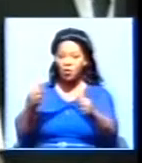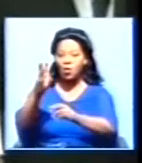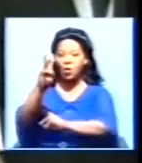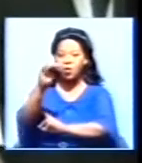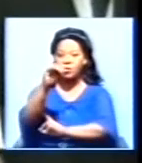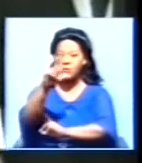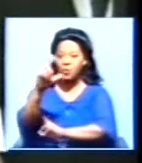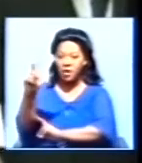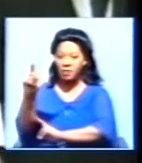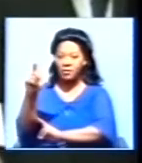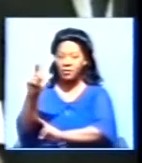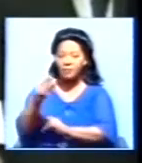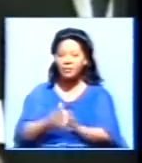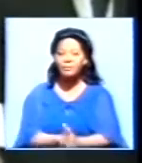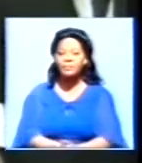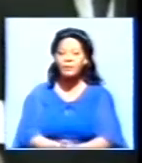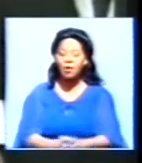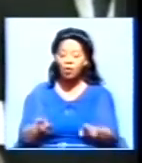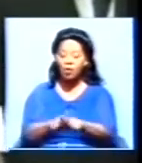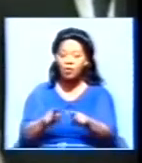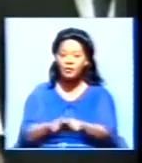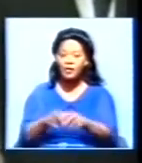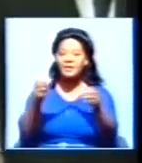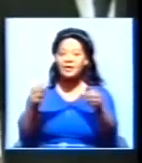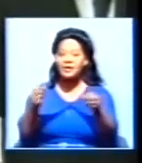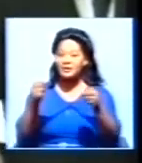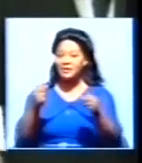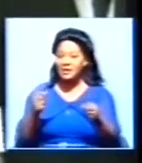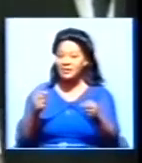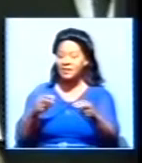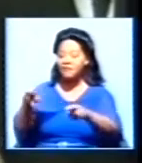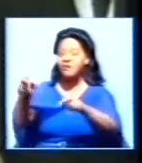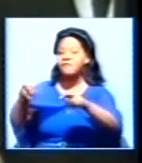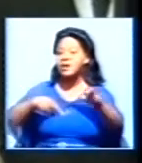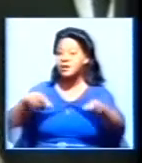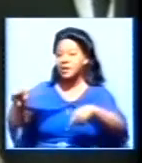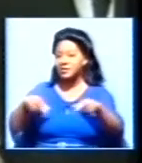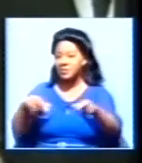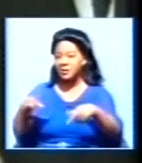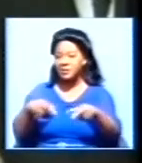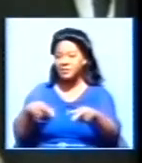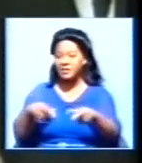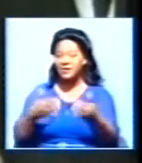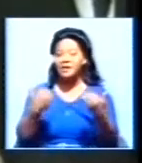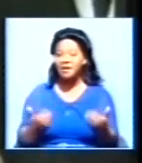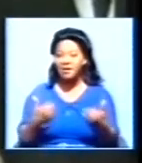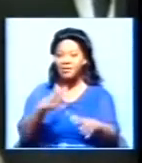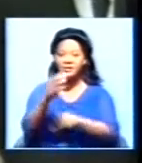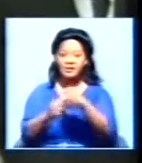forward to strengthen our relationship in the coming years.